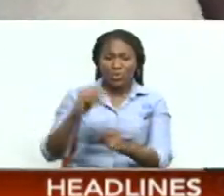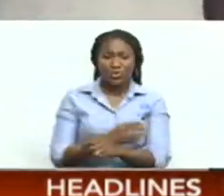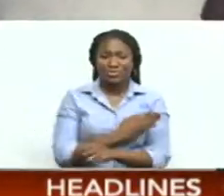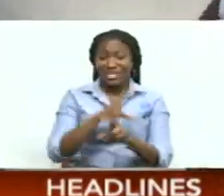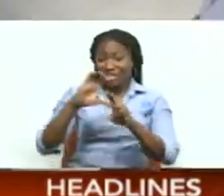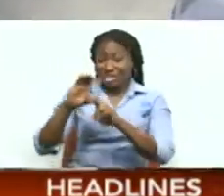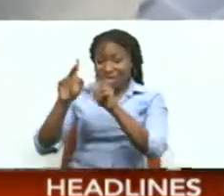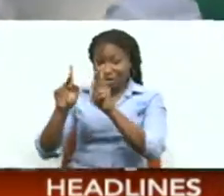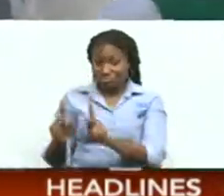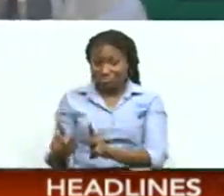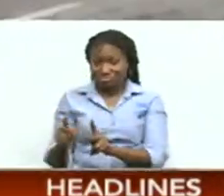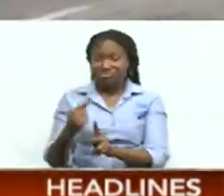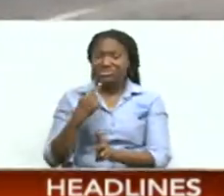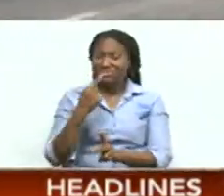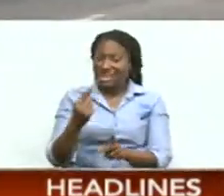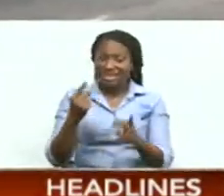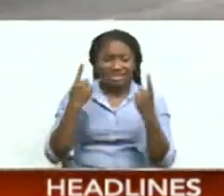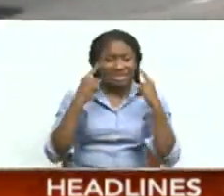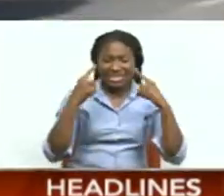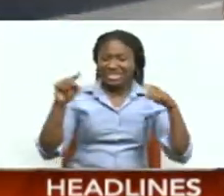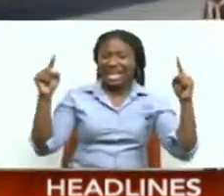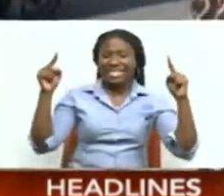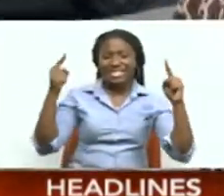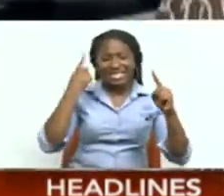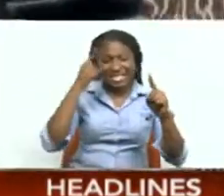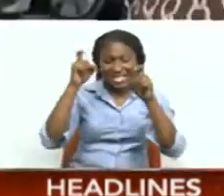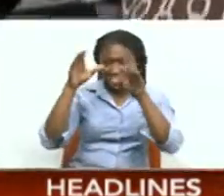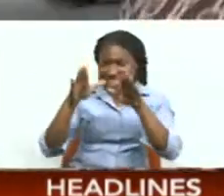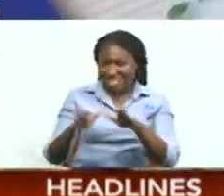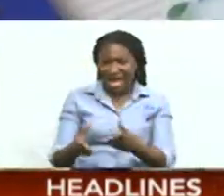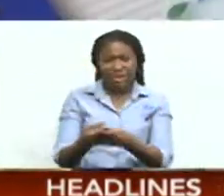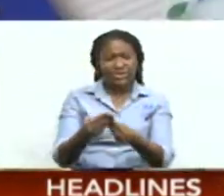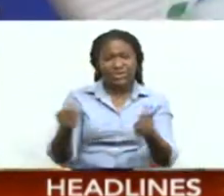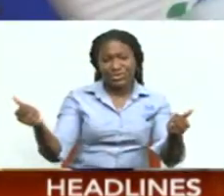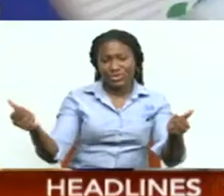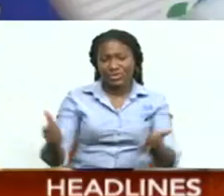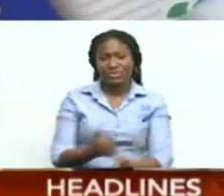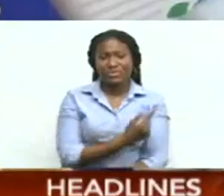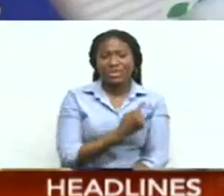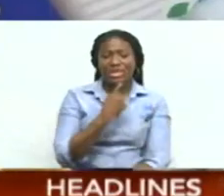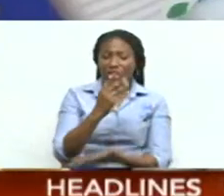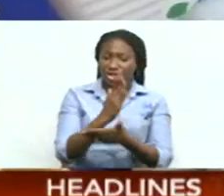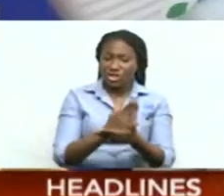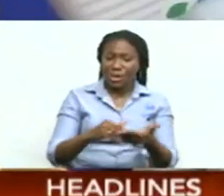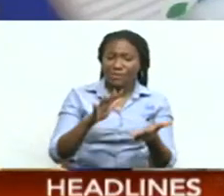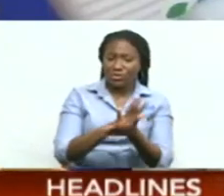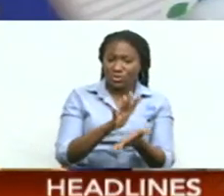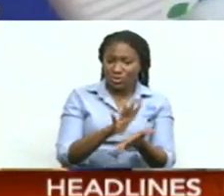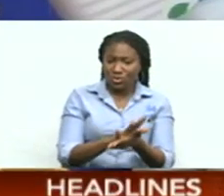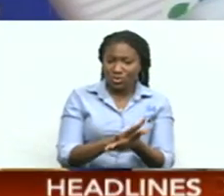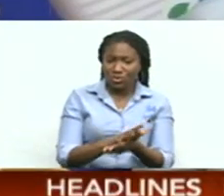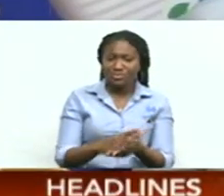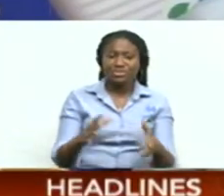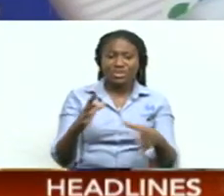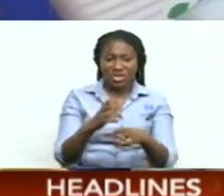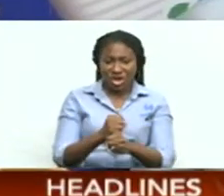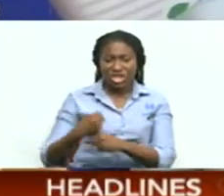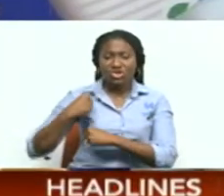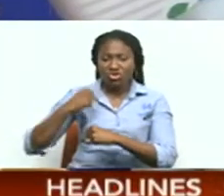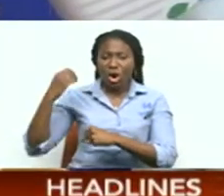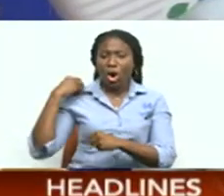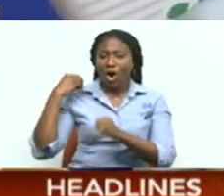Ramlal declared success in how the exams were executed. Some of our schools got an additional security officer,